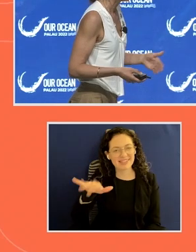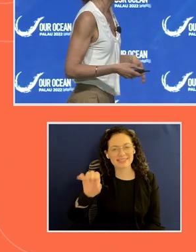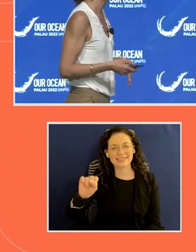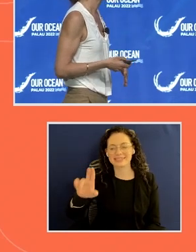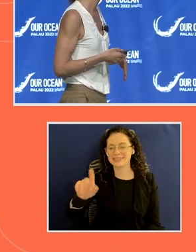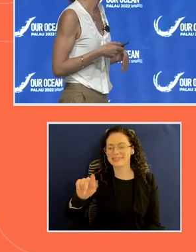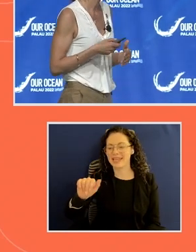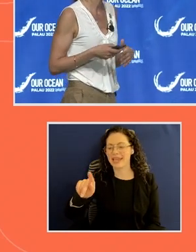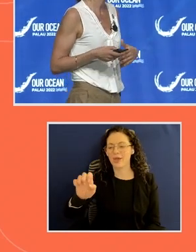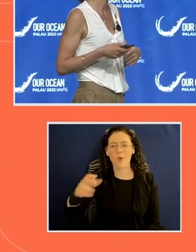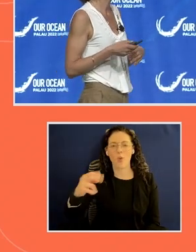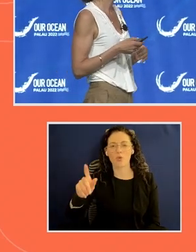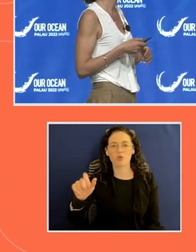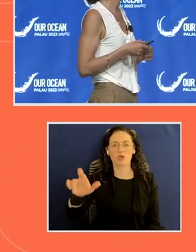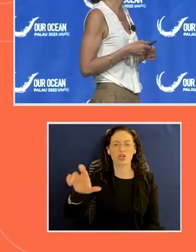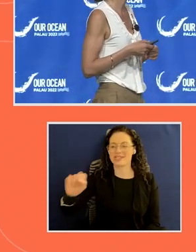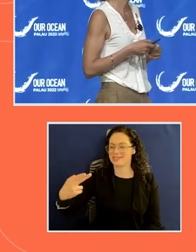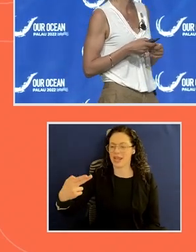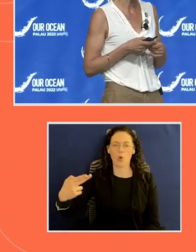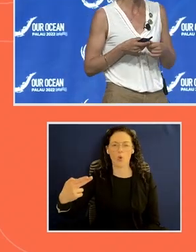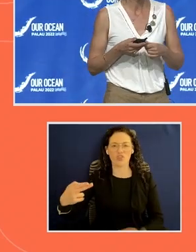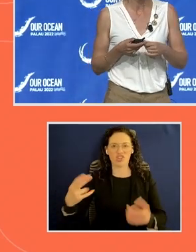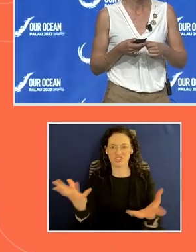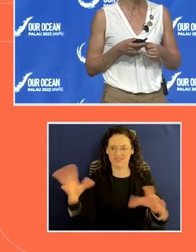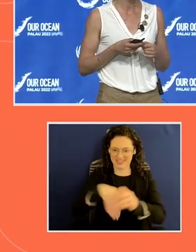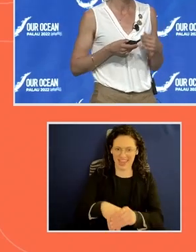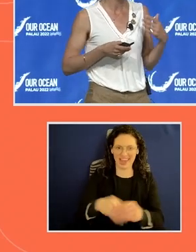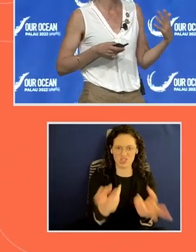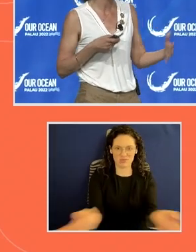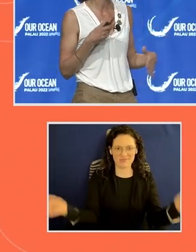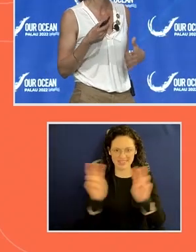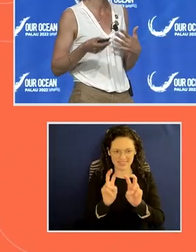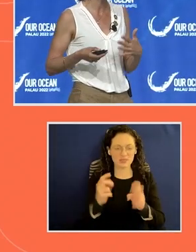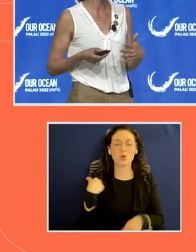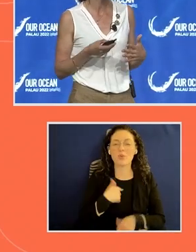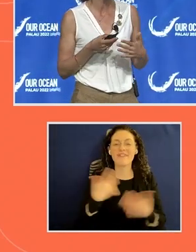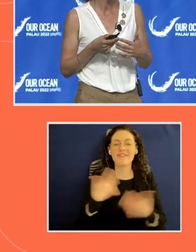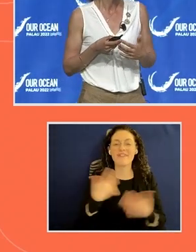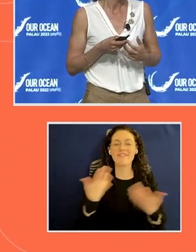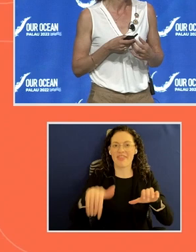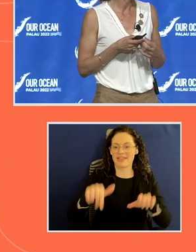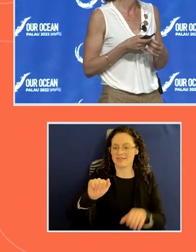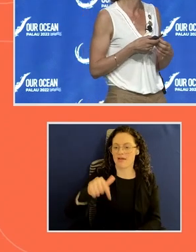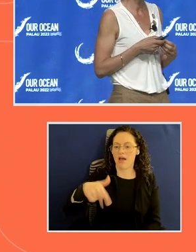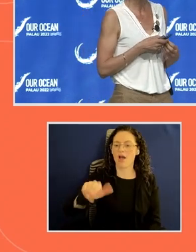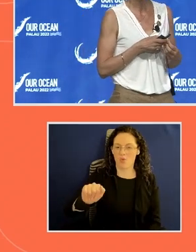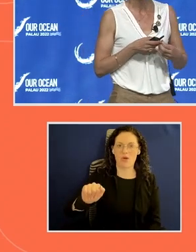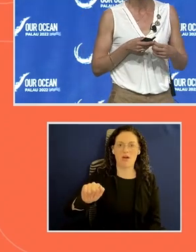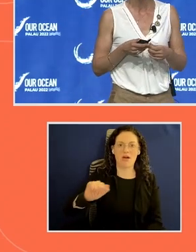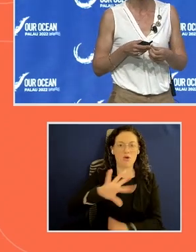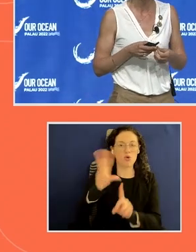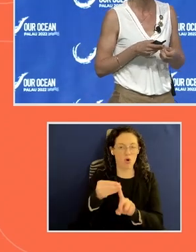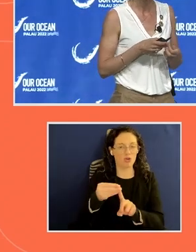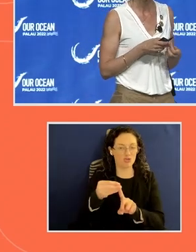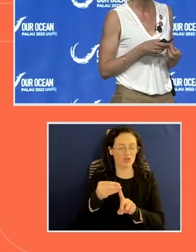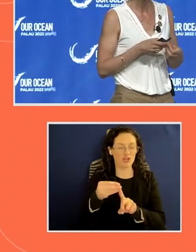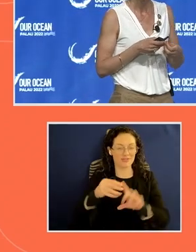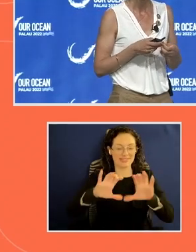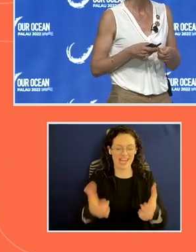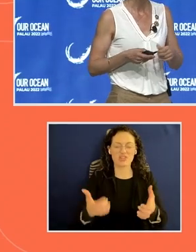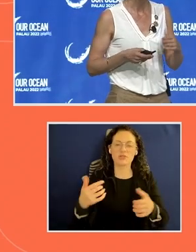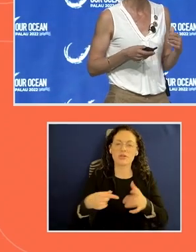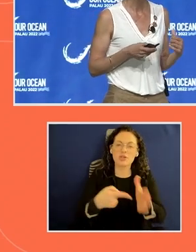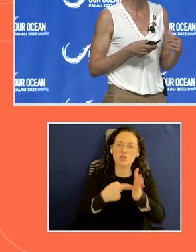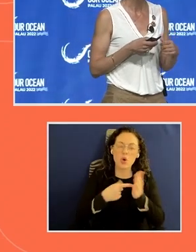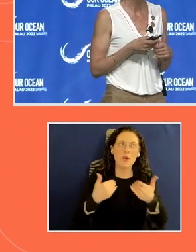And this is another project that we've done in the aquaculture sector that really showed us the innovation, the opportunity here.